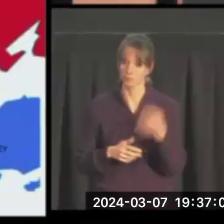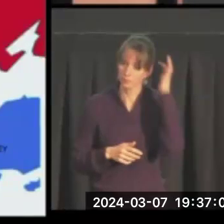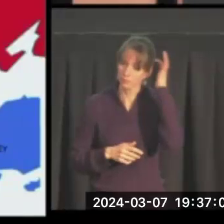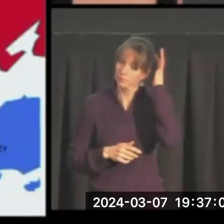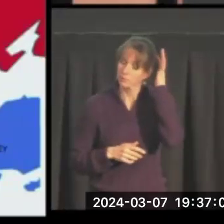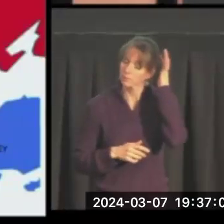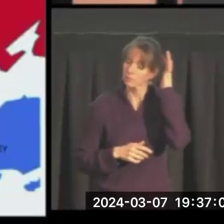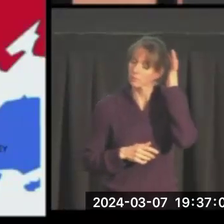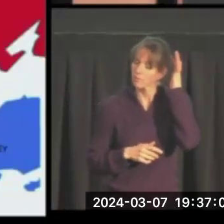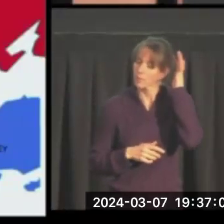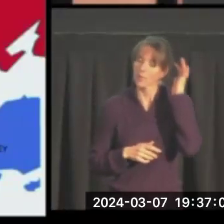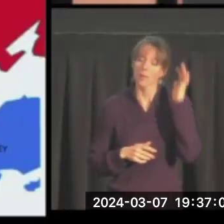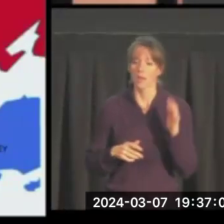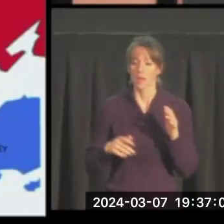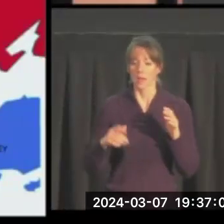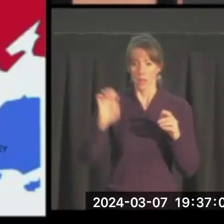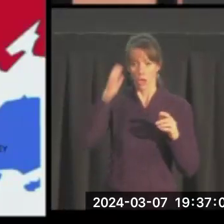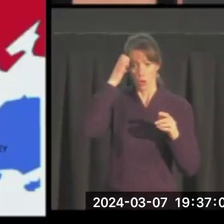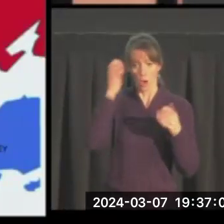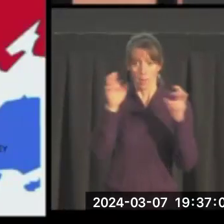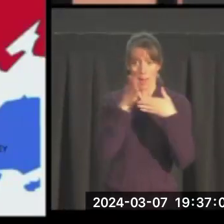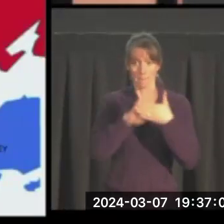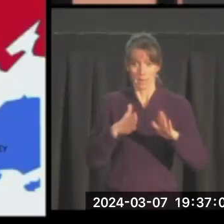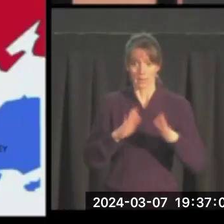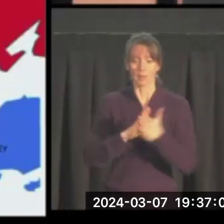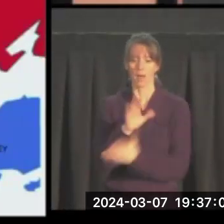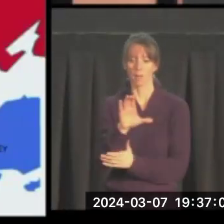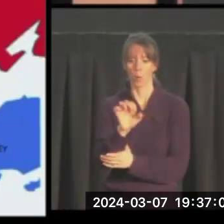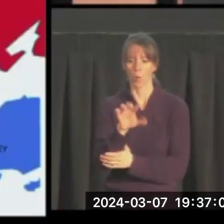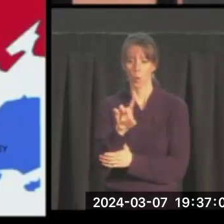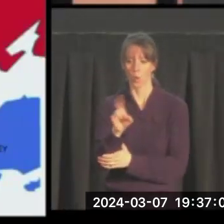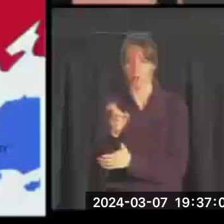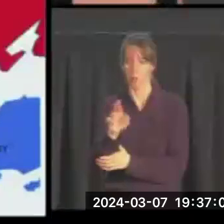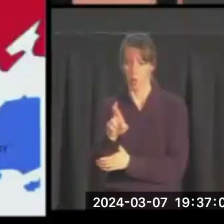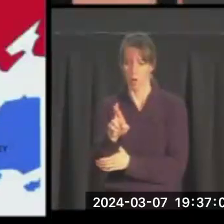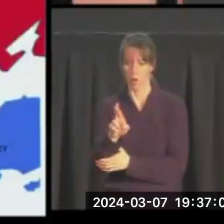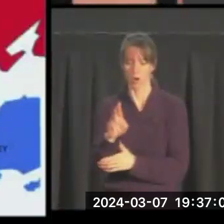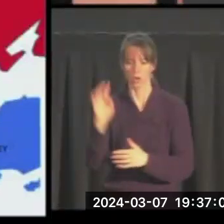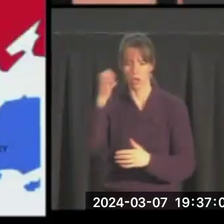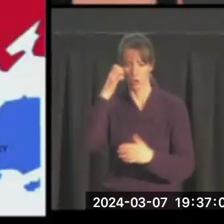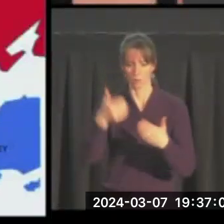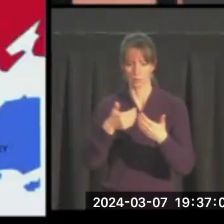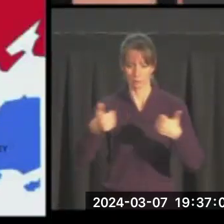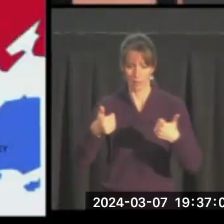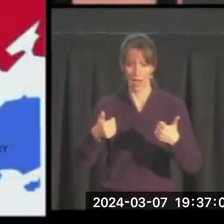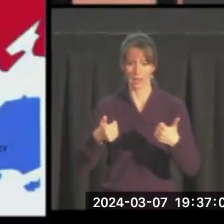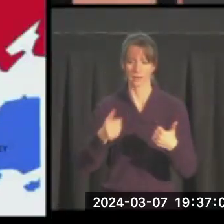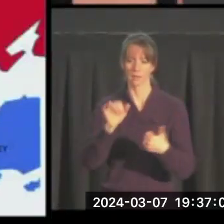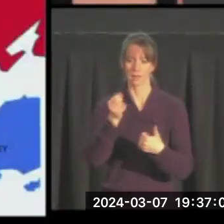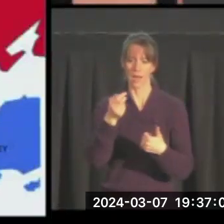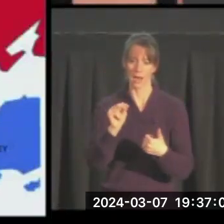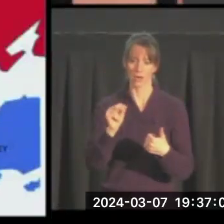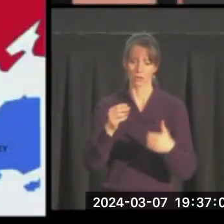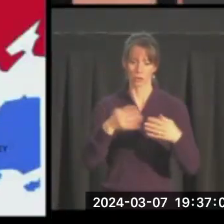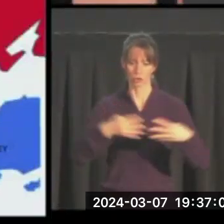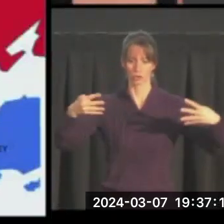The, peace in Europe turns into a Cold War. Europe is divided. The Iron Curtain splashes between West and